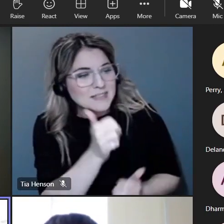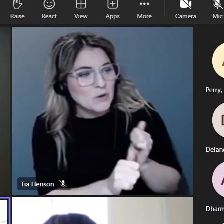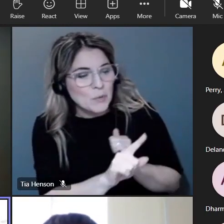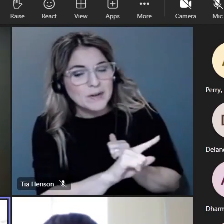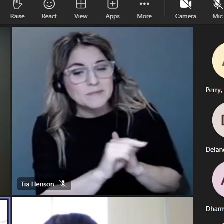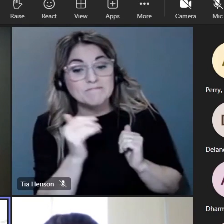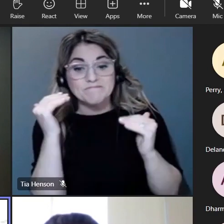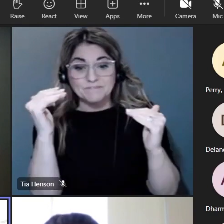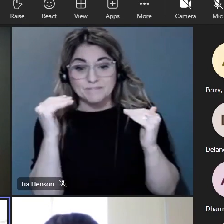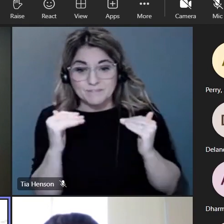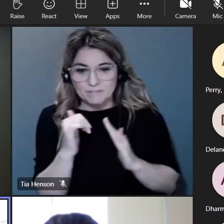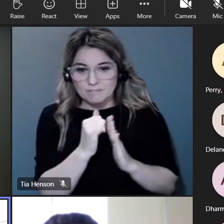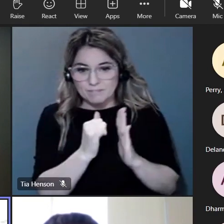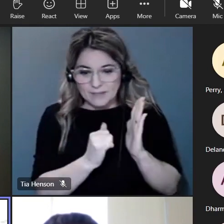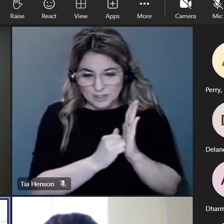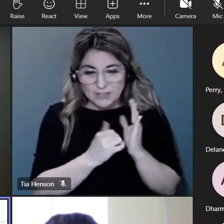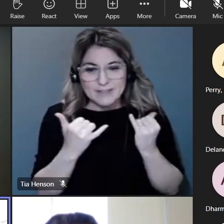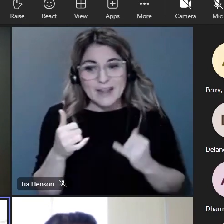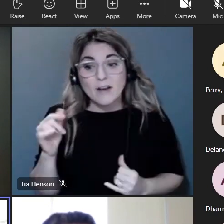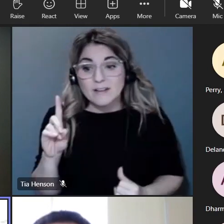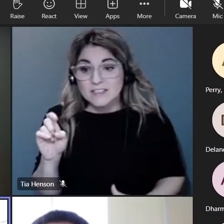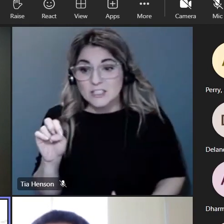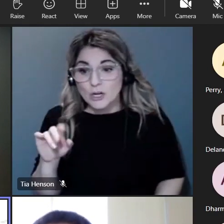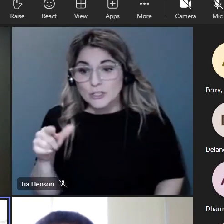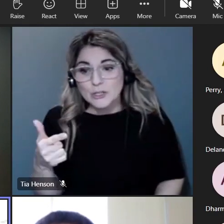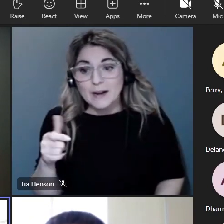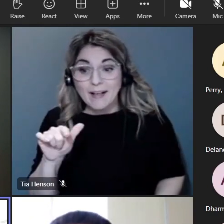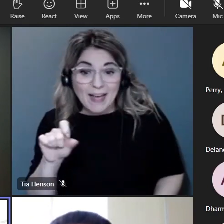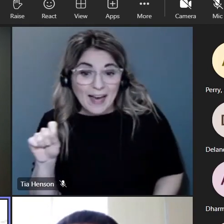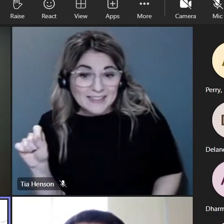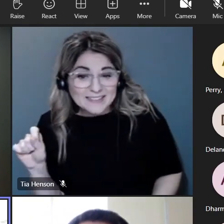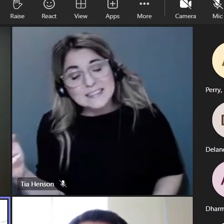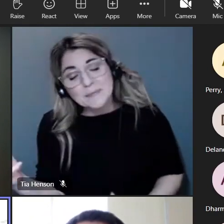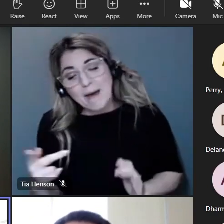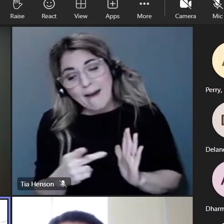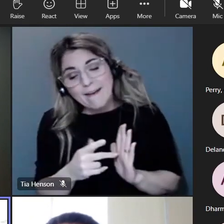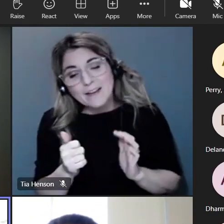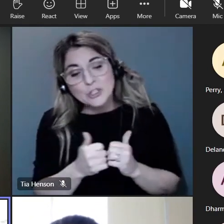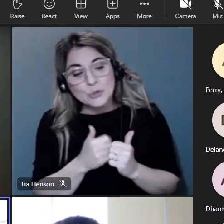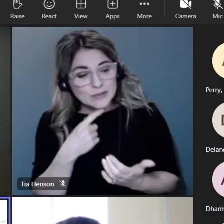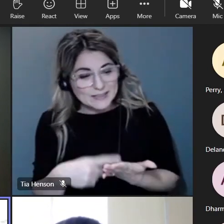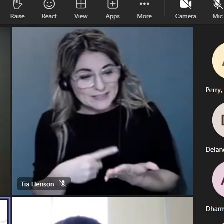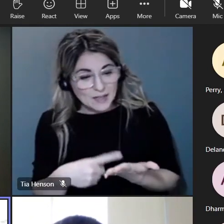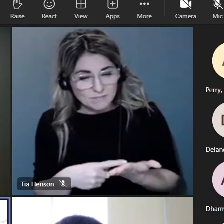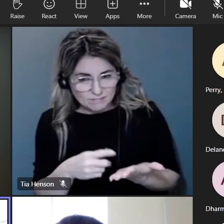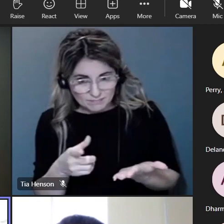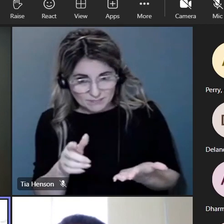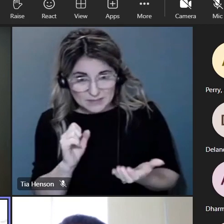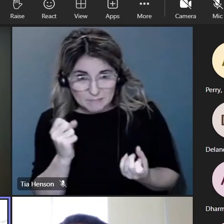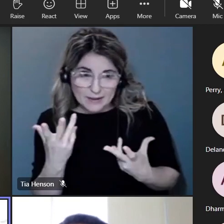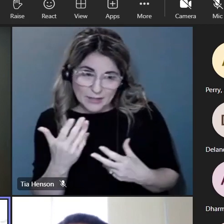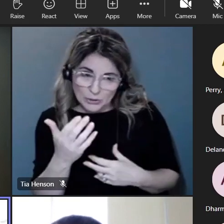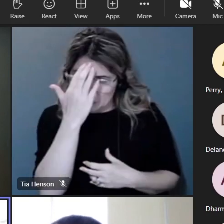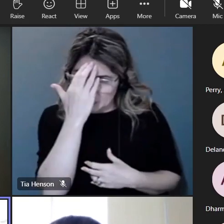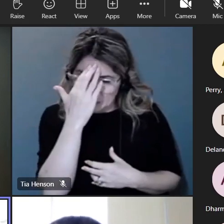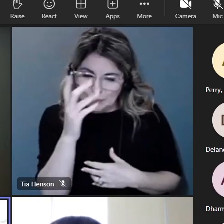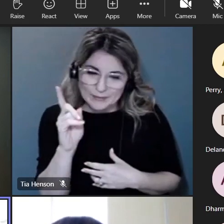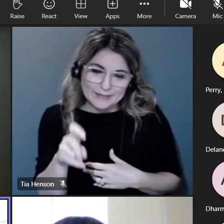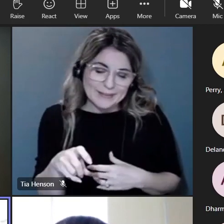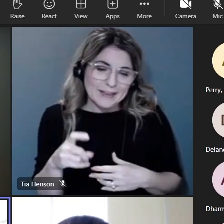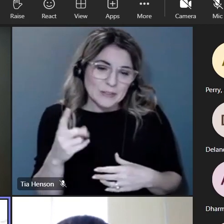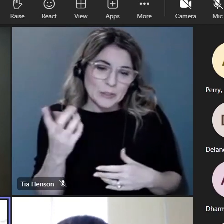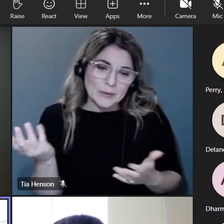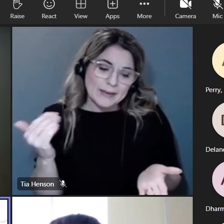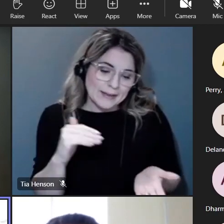up next is dr glass he is back um to discuss um as you as many of you all know and i have to